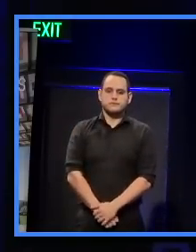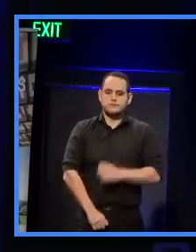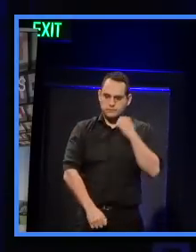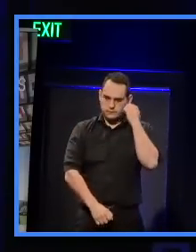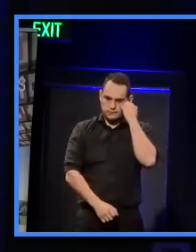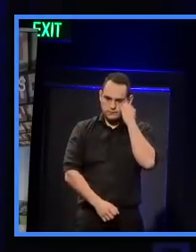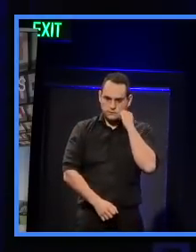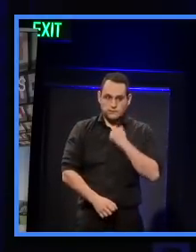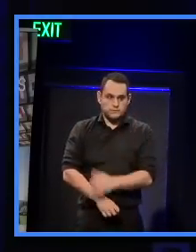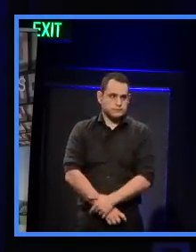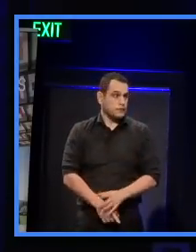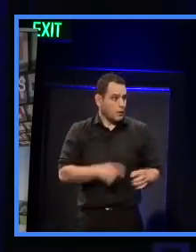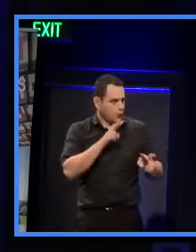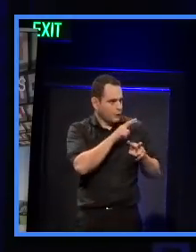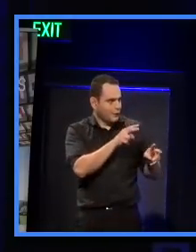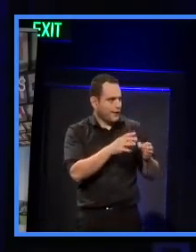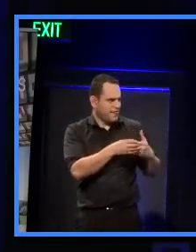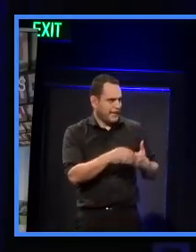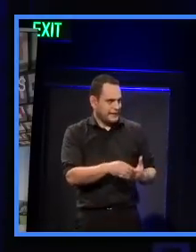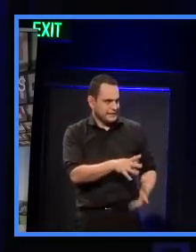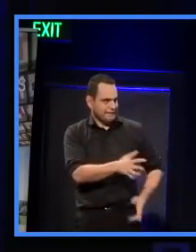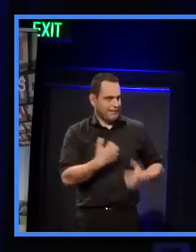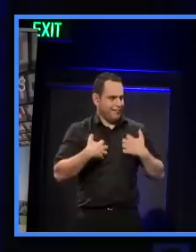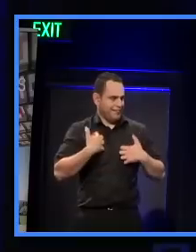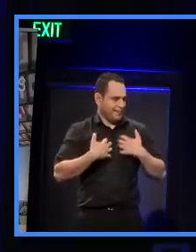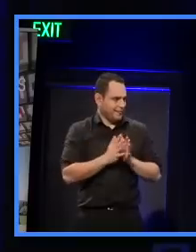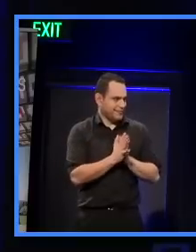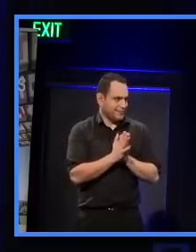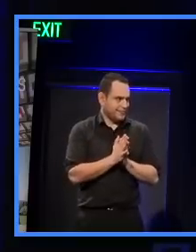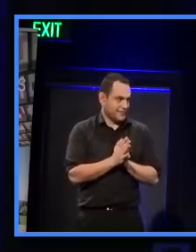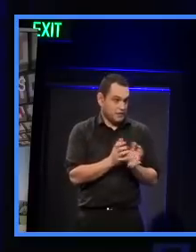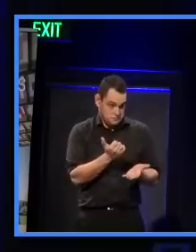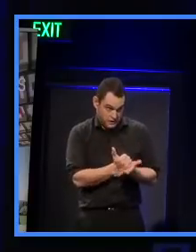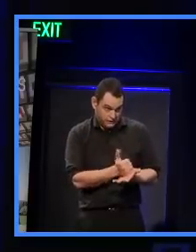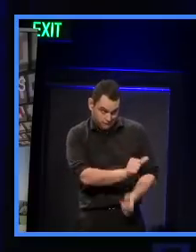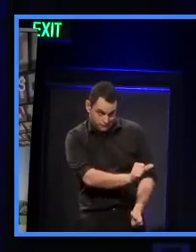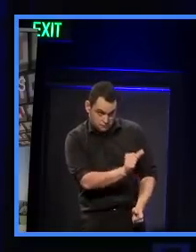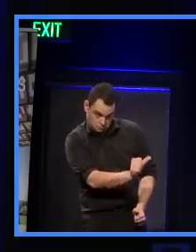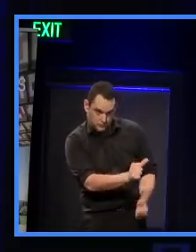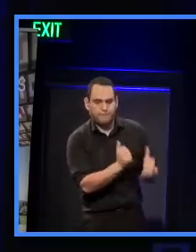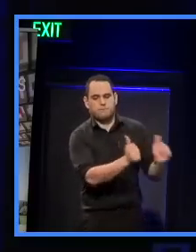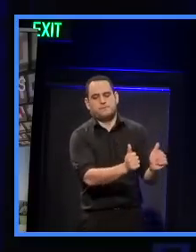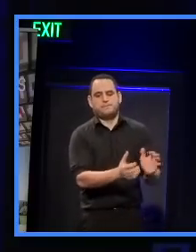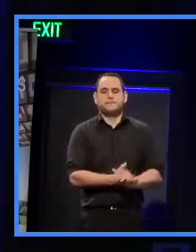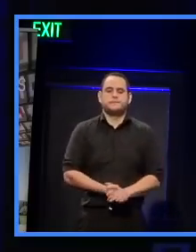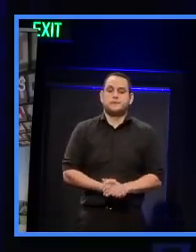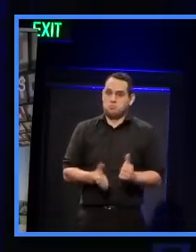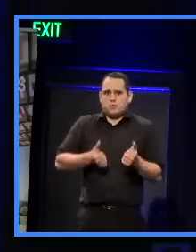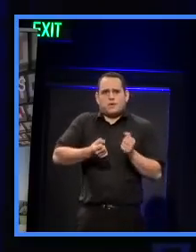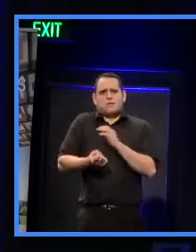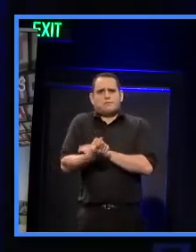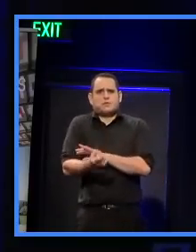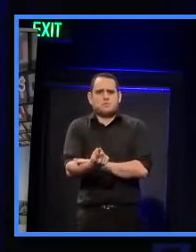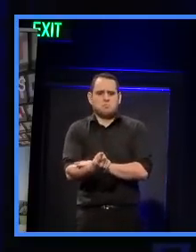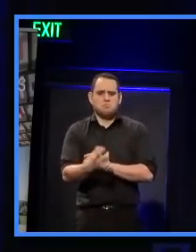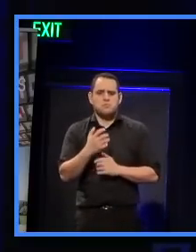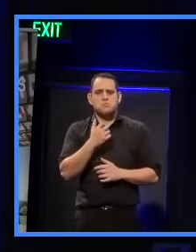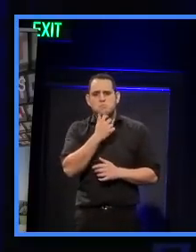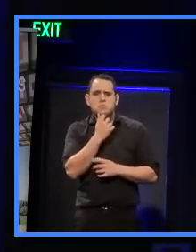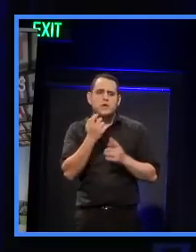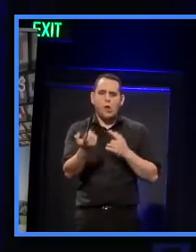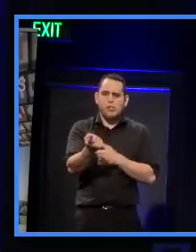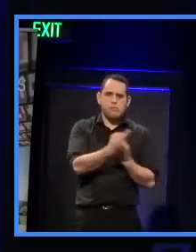I've got the leaders down here looking at me, eyeballing me, making sure we get this out. But there's a real opportunity to get people along, and I think it's about